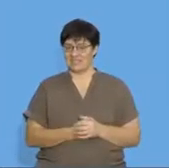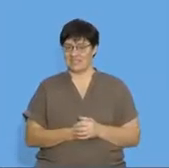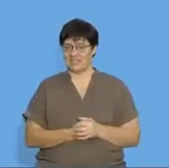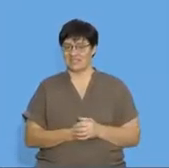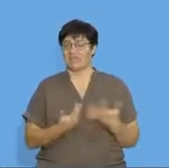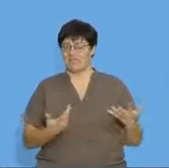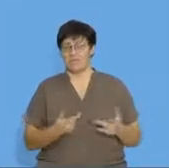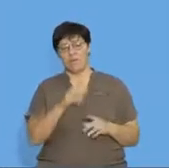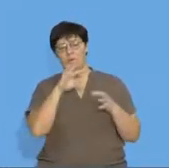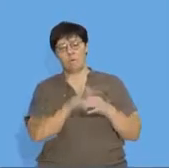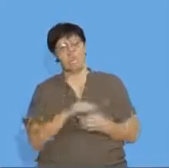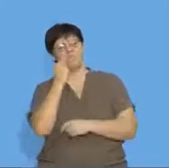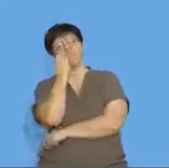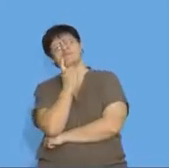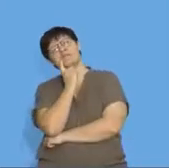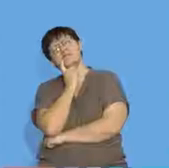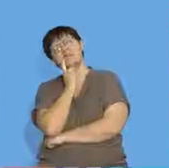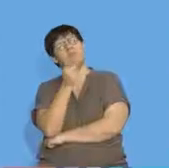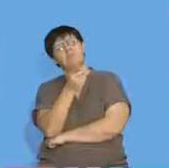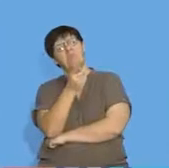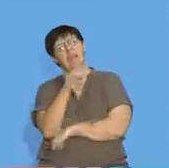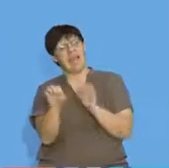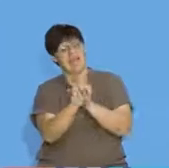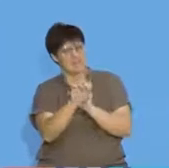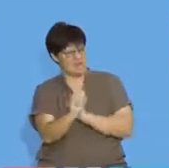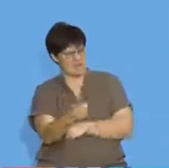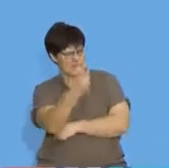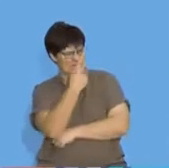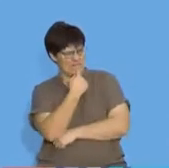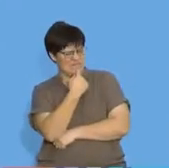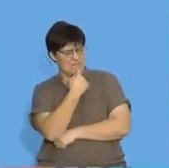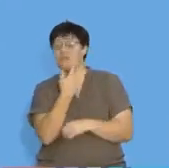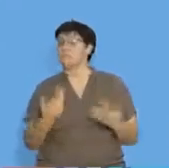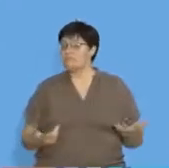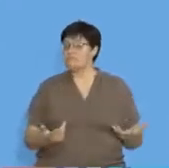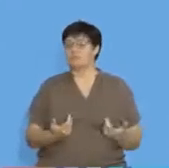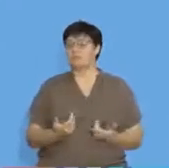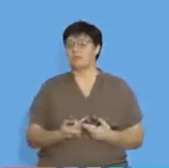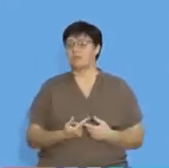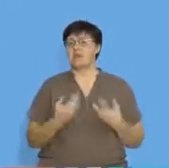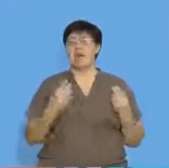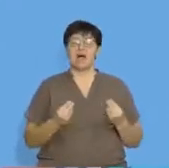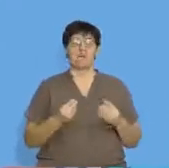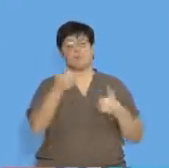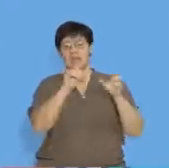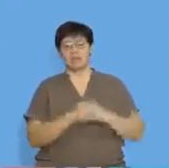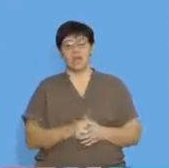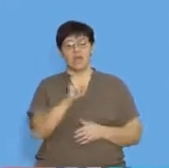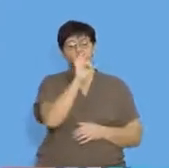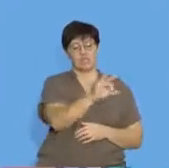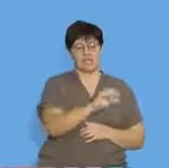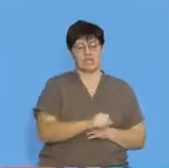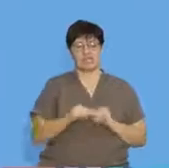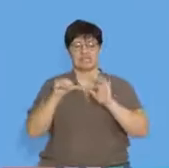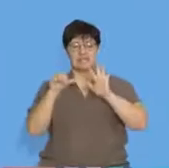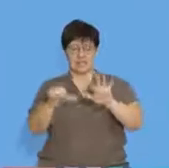So, if you're sitting at home thinking, well, is there an example of this? Let's just say if I had a pattern going 3,